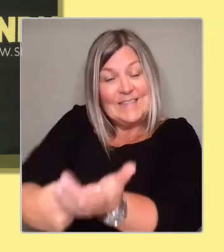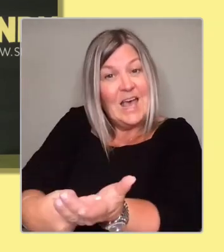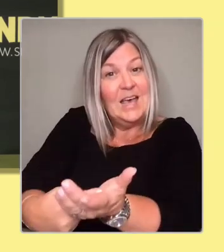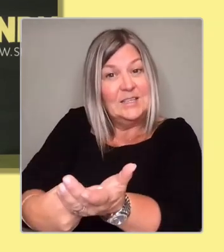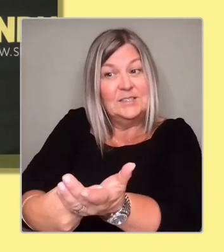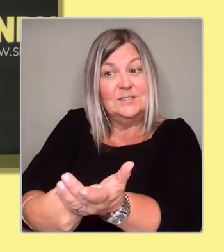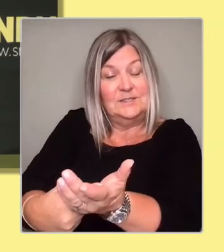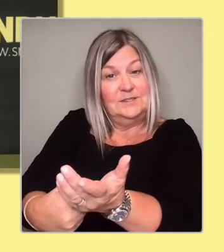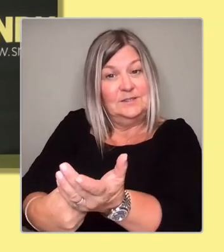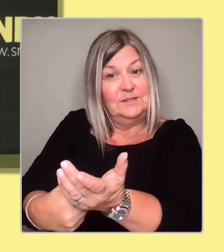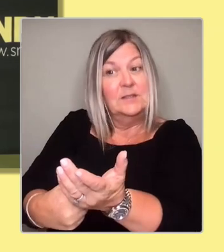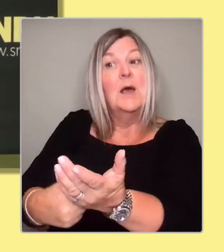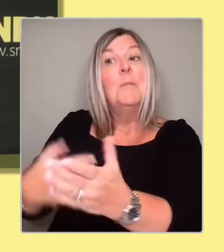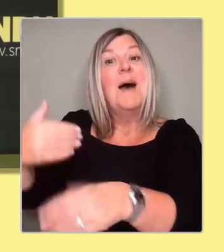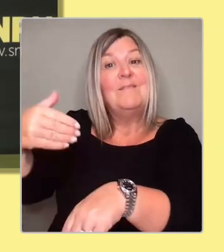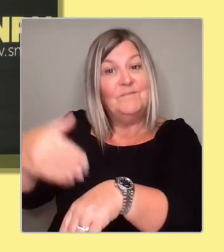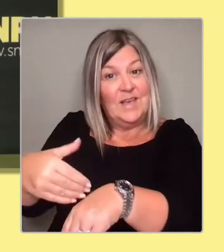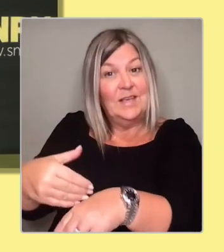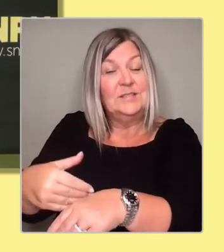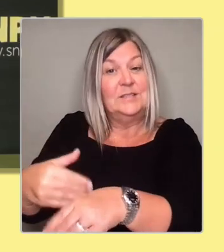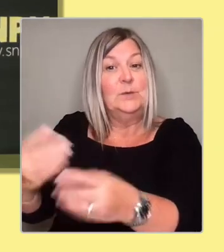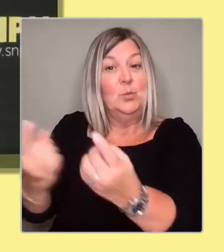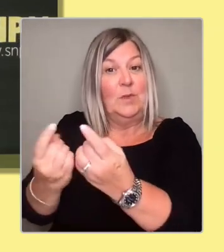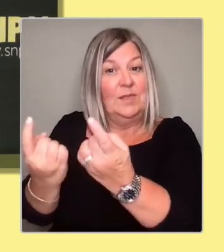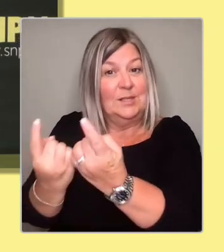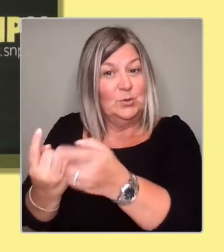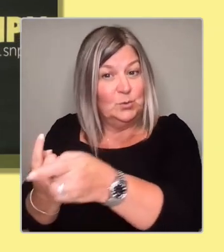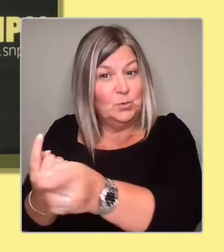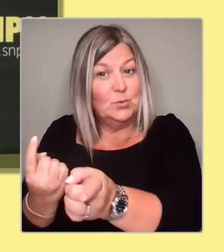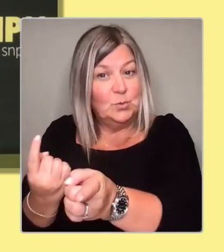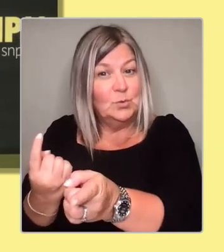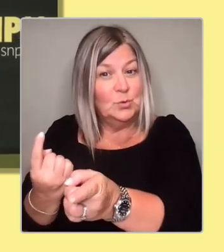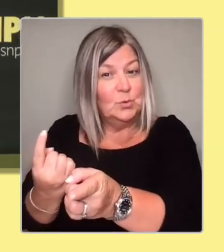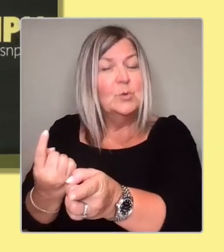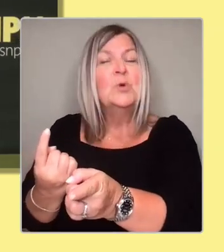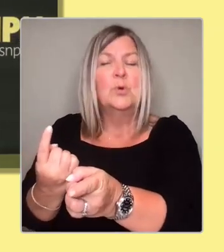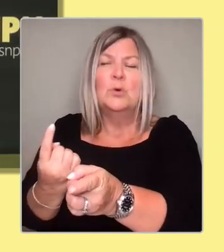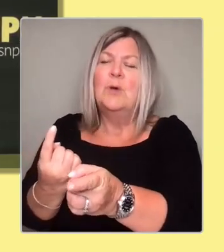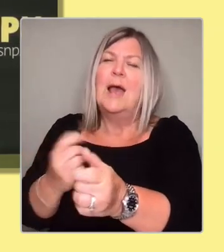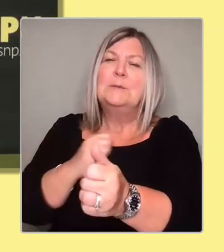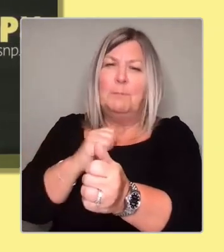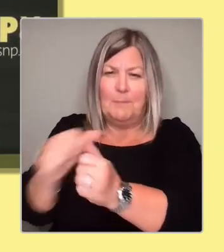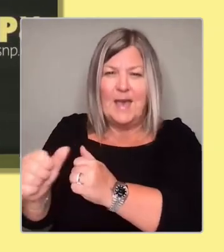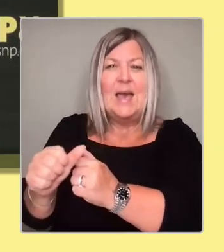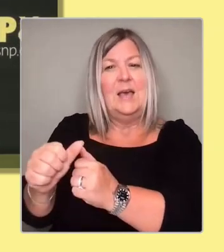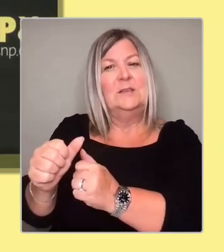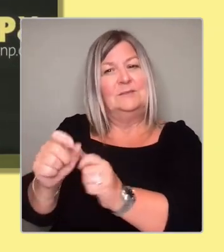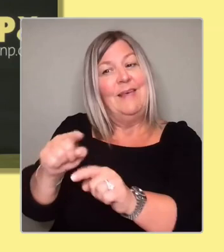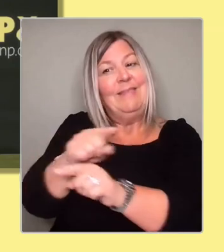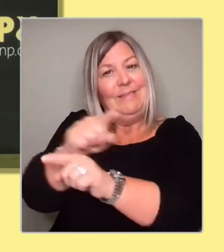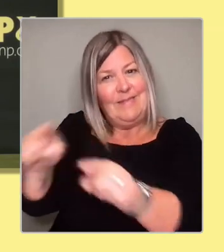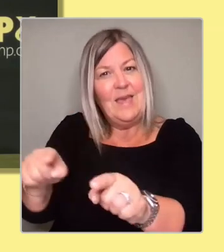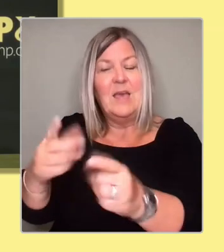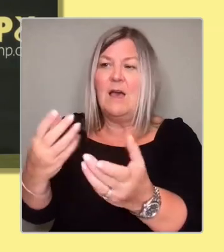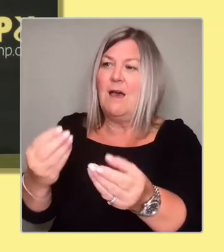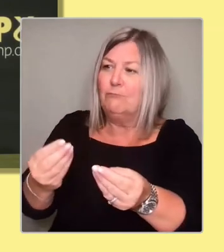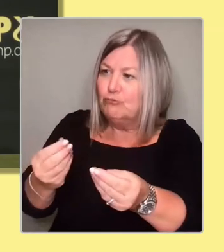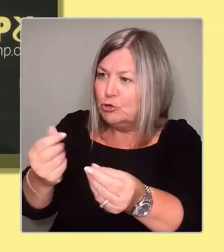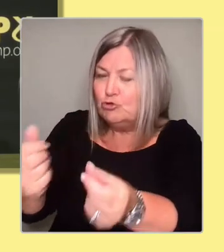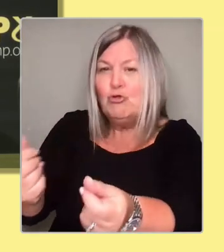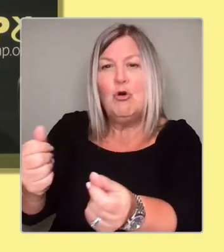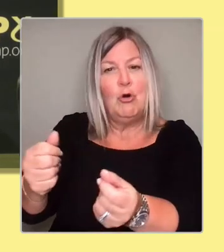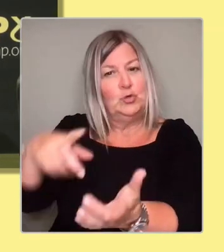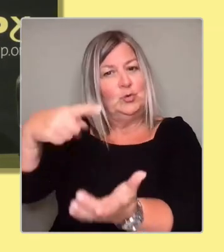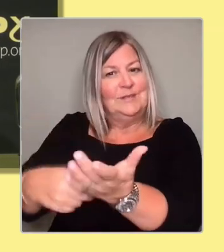are far more intelligent. So the approach that we take to local government, I think needs to reflect the arguments that we regularly